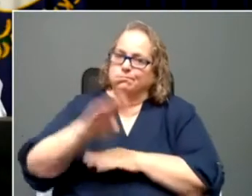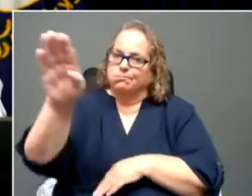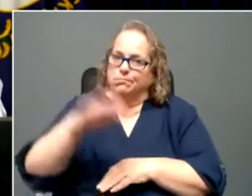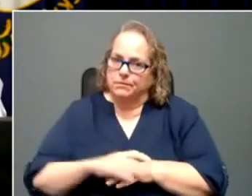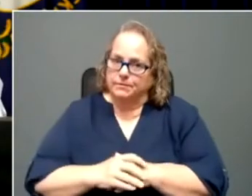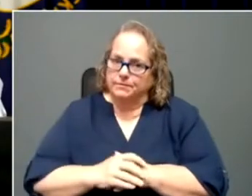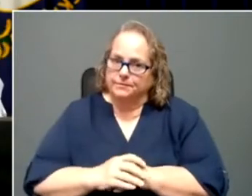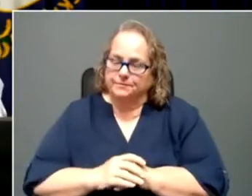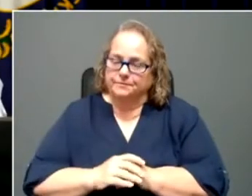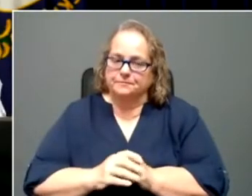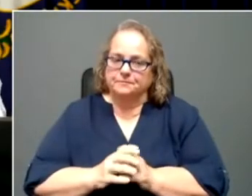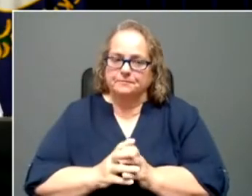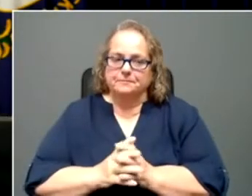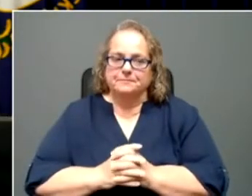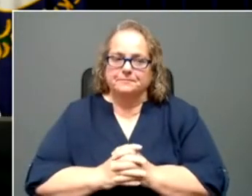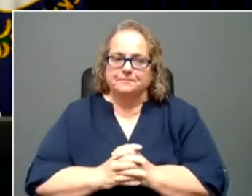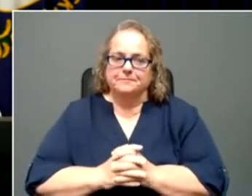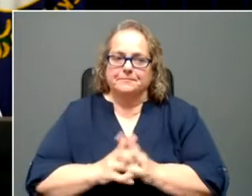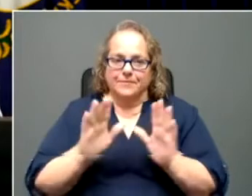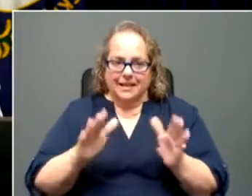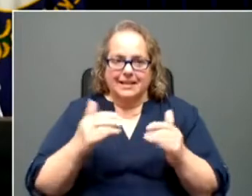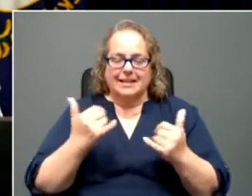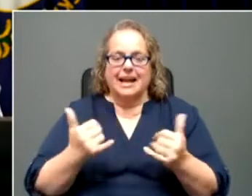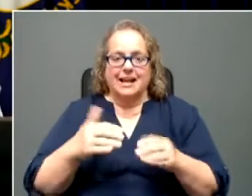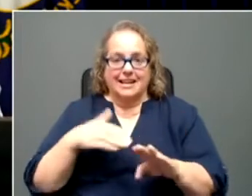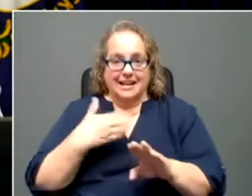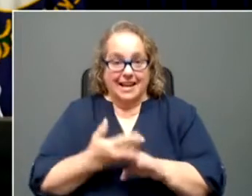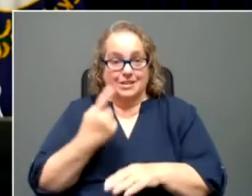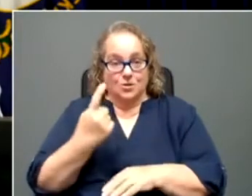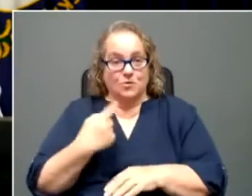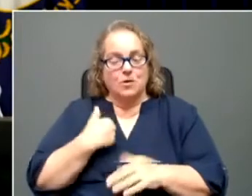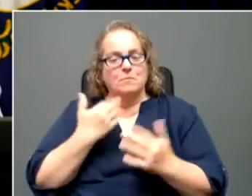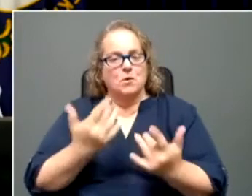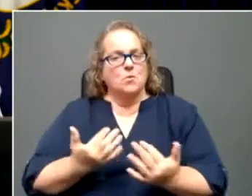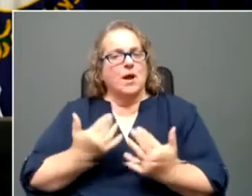All right. This next one's pretty special and we've been waiting a while for it.